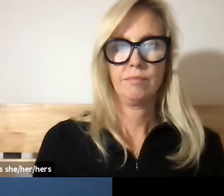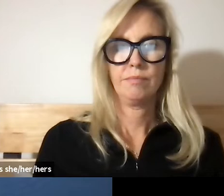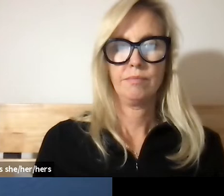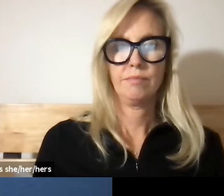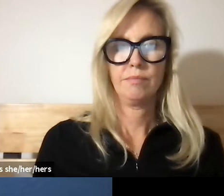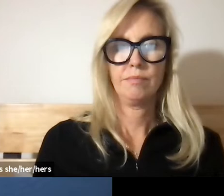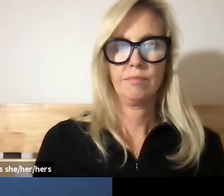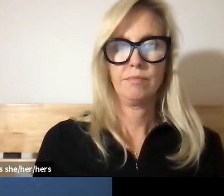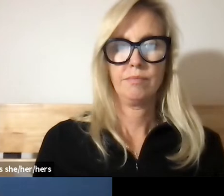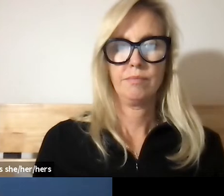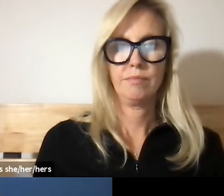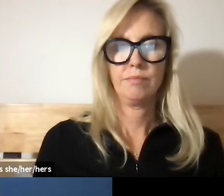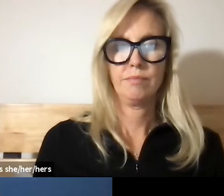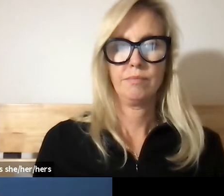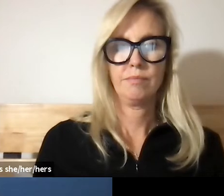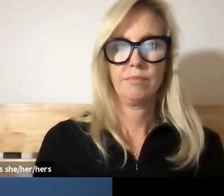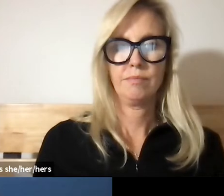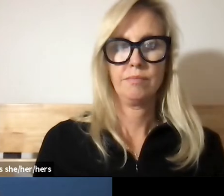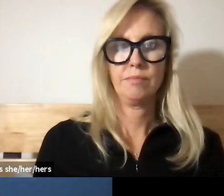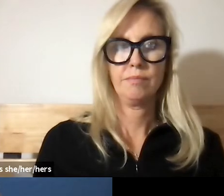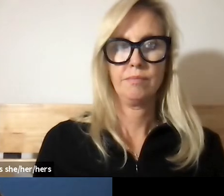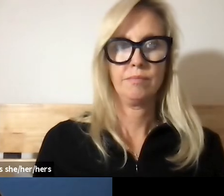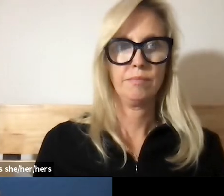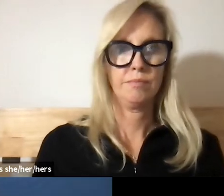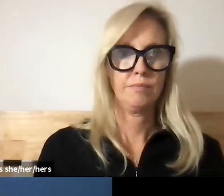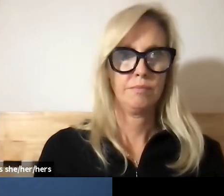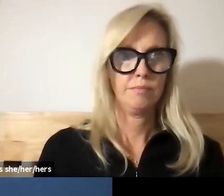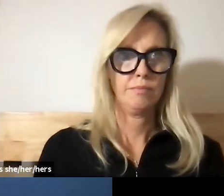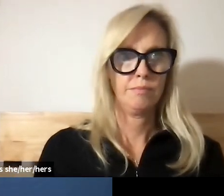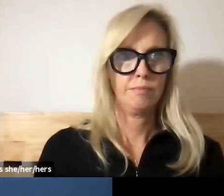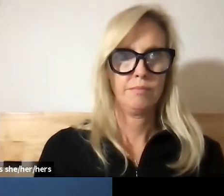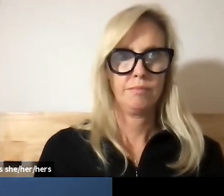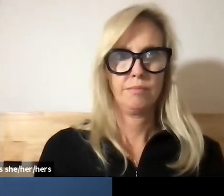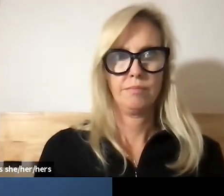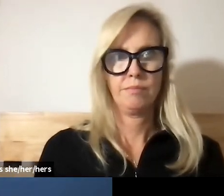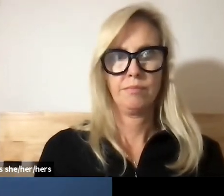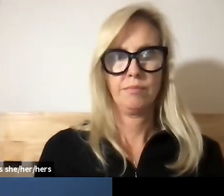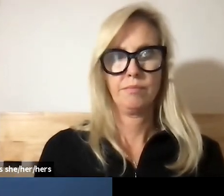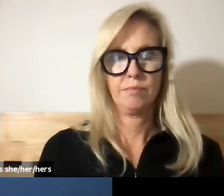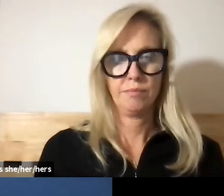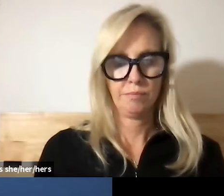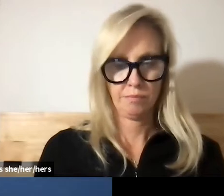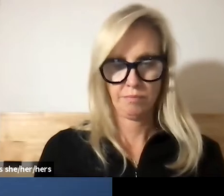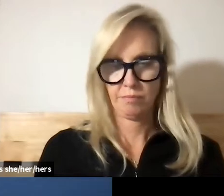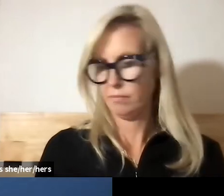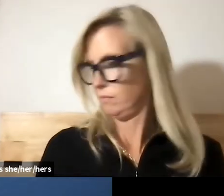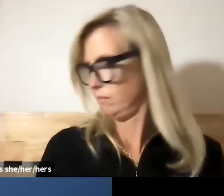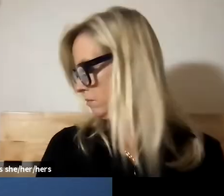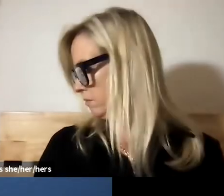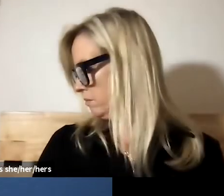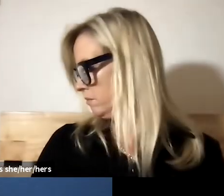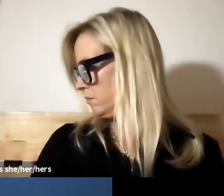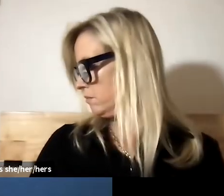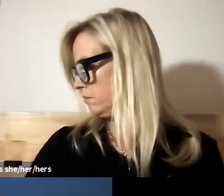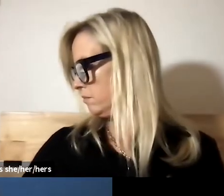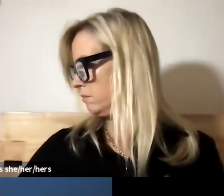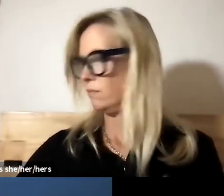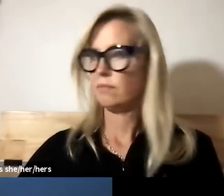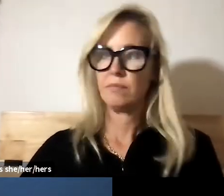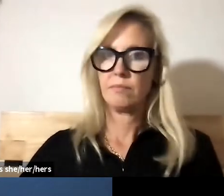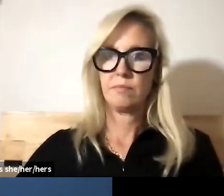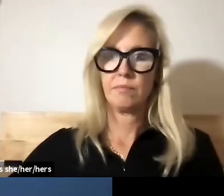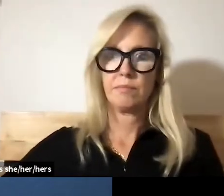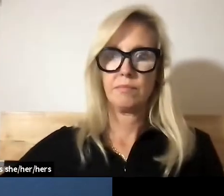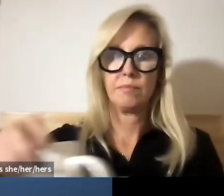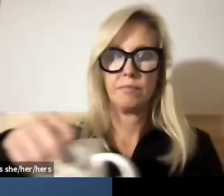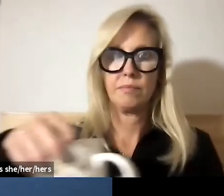school student athletes signed commitments to play collegial level sports after graduation there will be more of these announcements to come you can see on